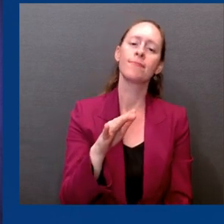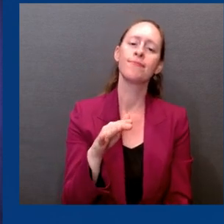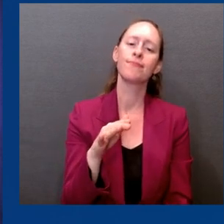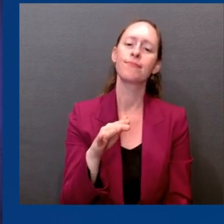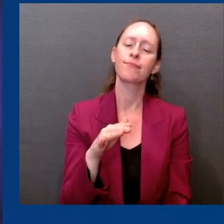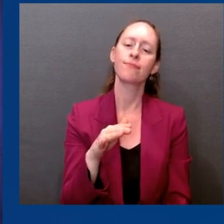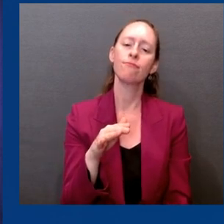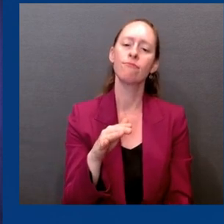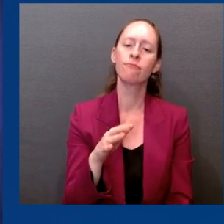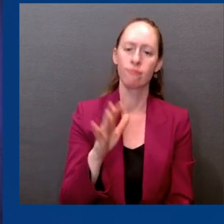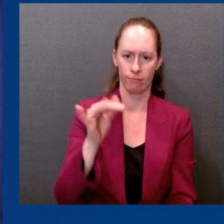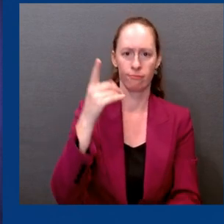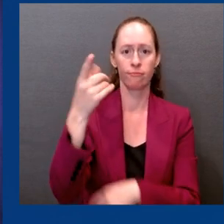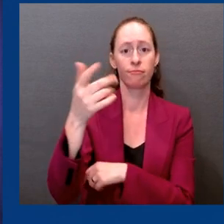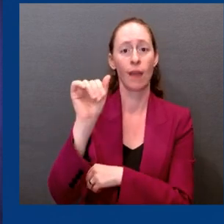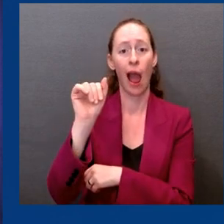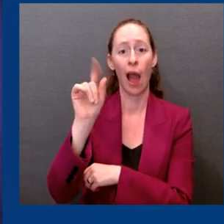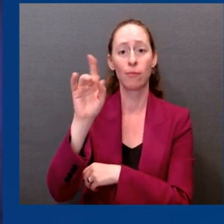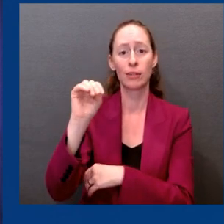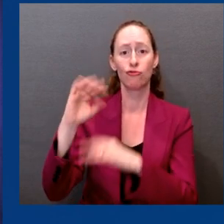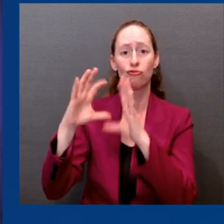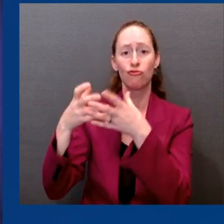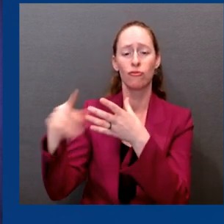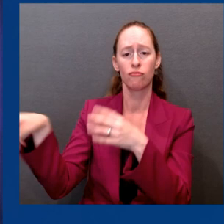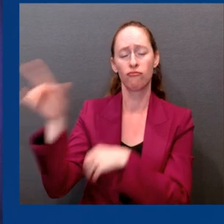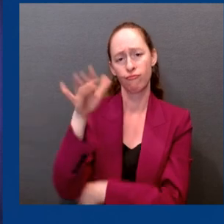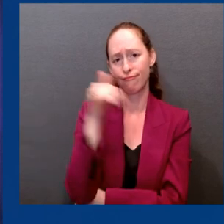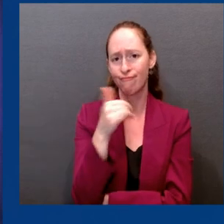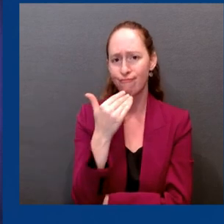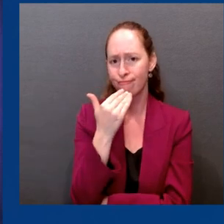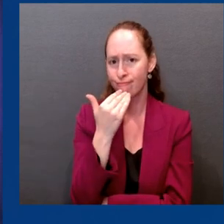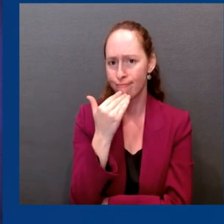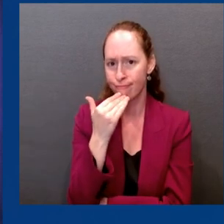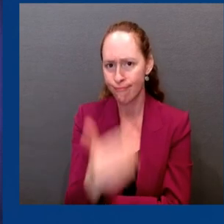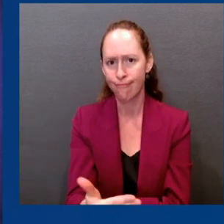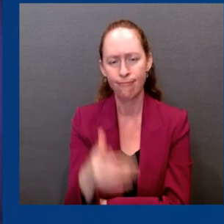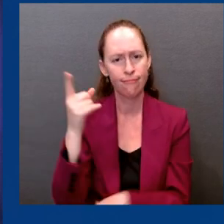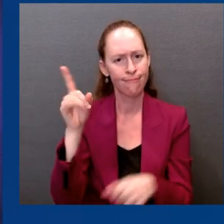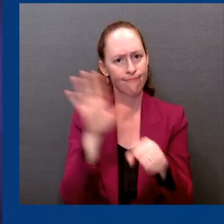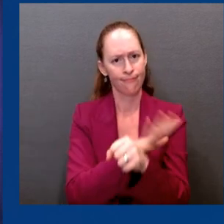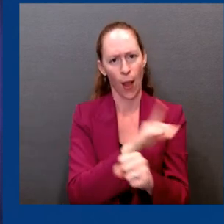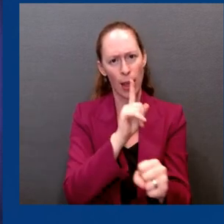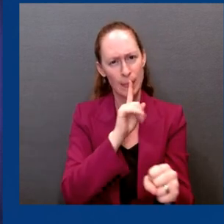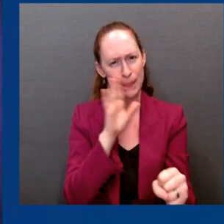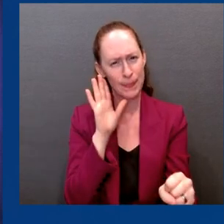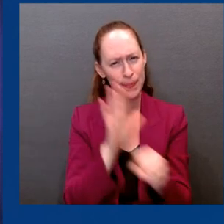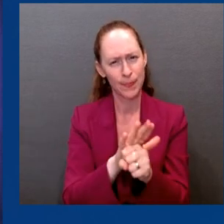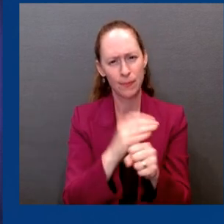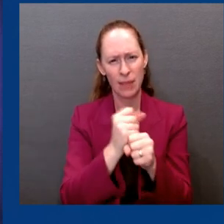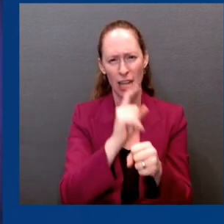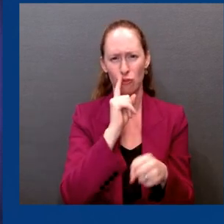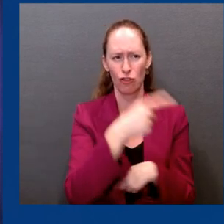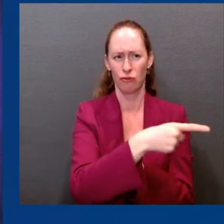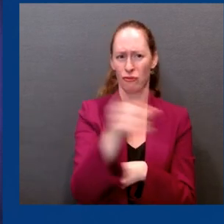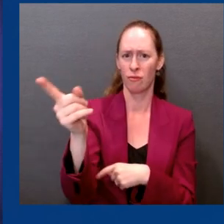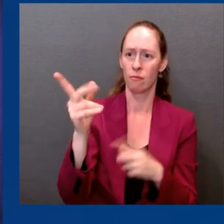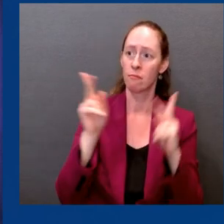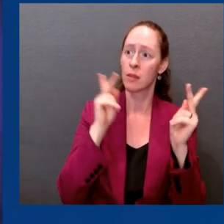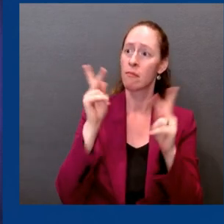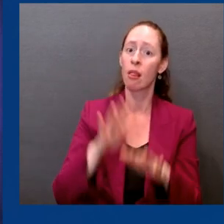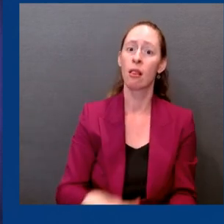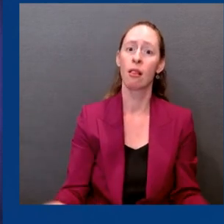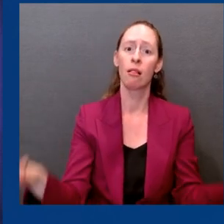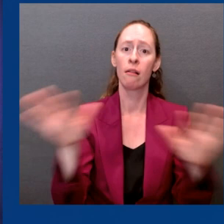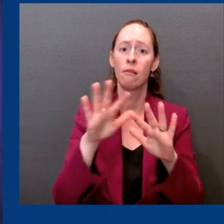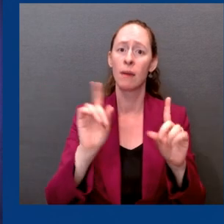Americans have equitable access to these vaccines. The fact is that when you look at our booster rates, when you look at vaccination rates, we